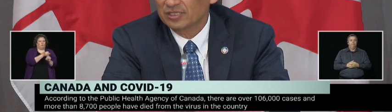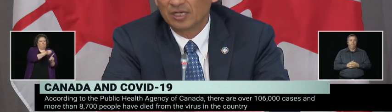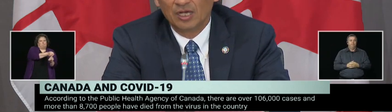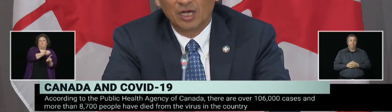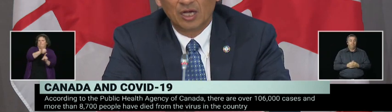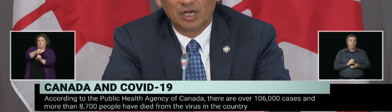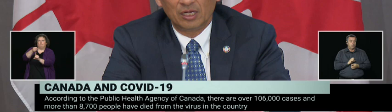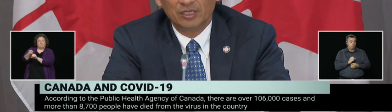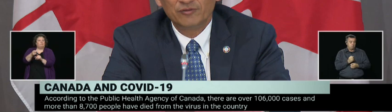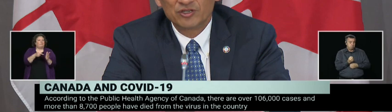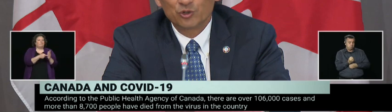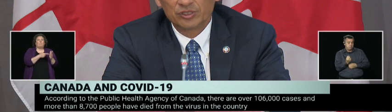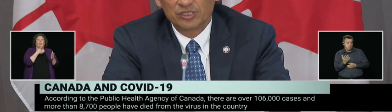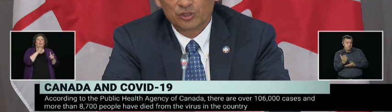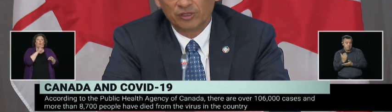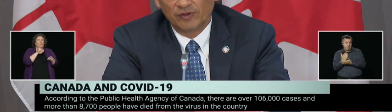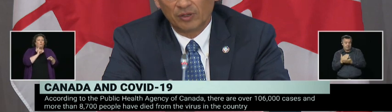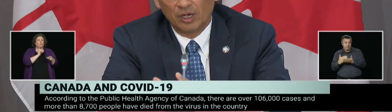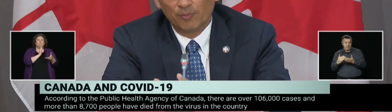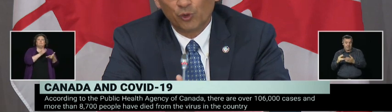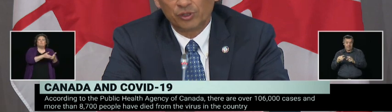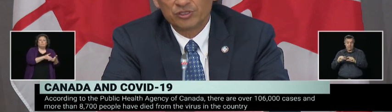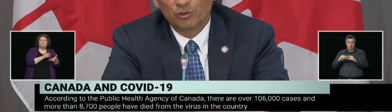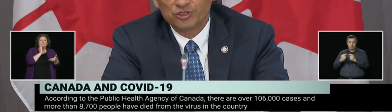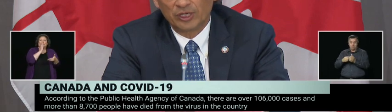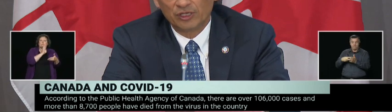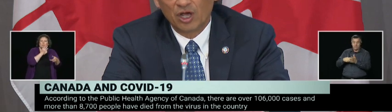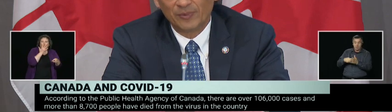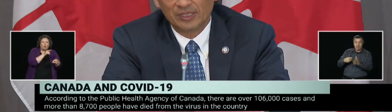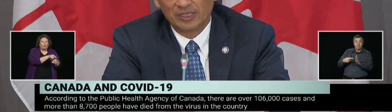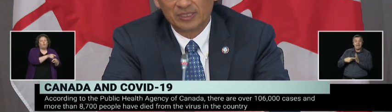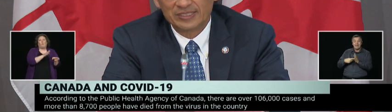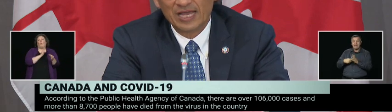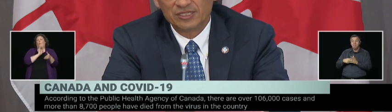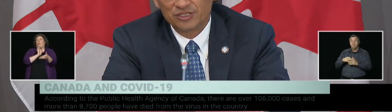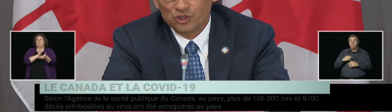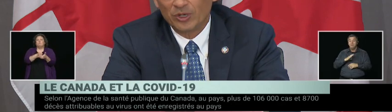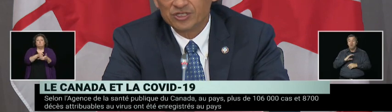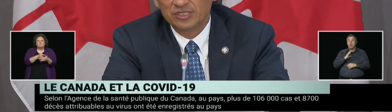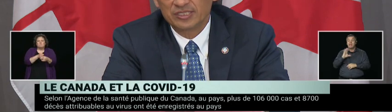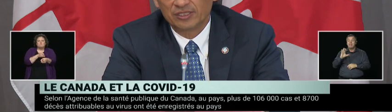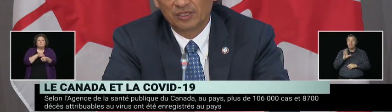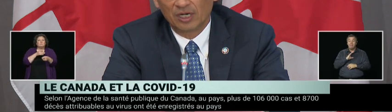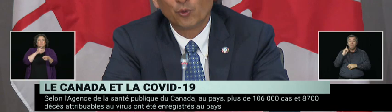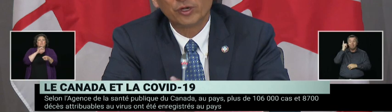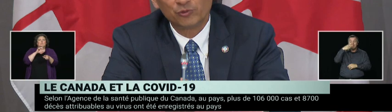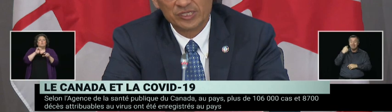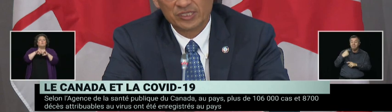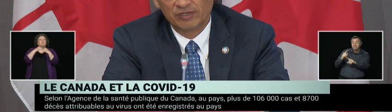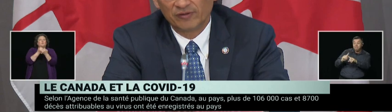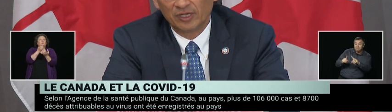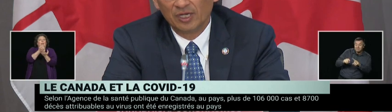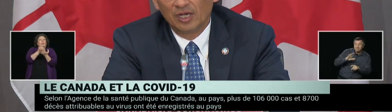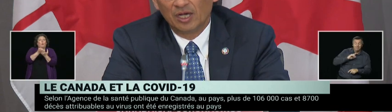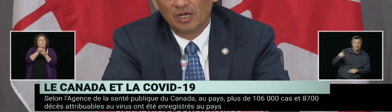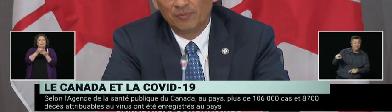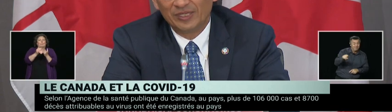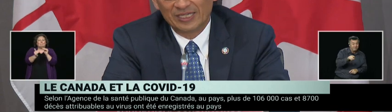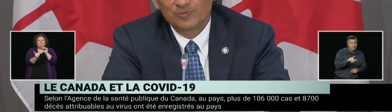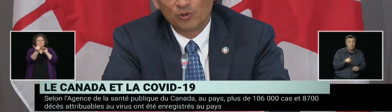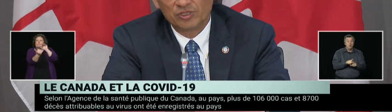Canadians, individuals in sort of poor socioeconomic status situations that are more at risk of